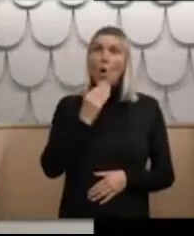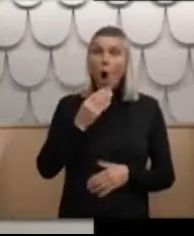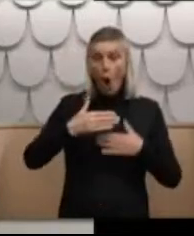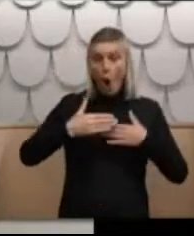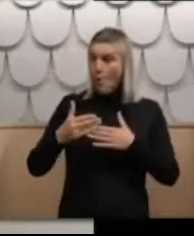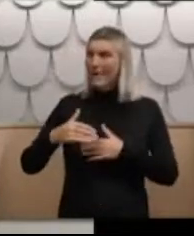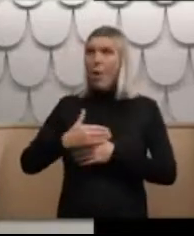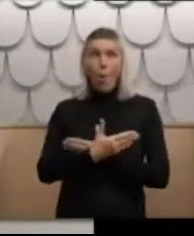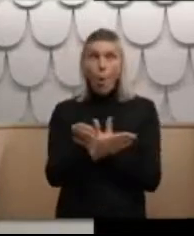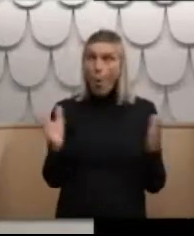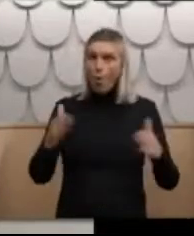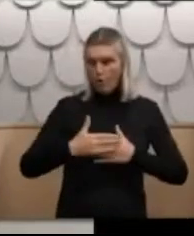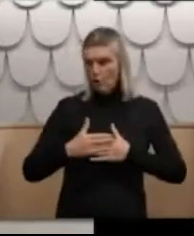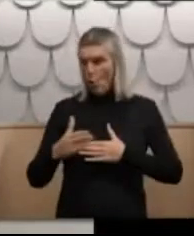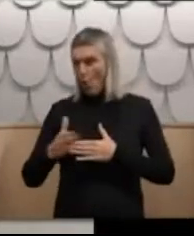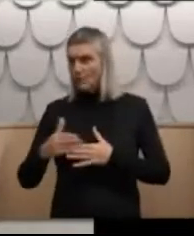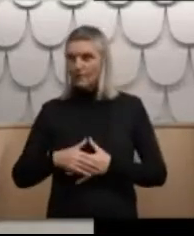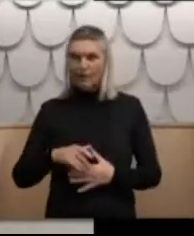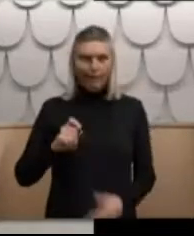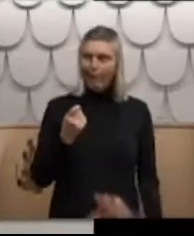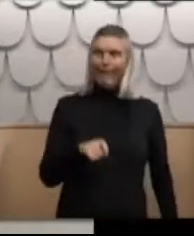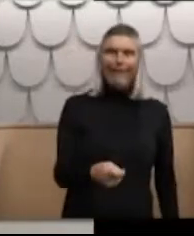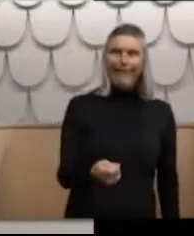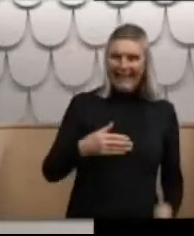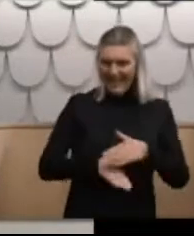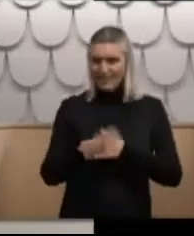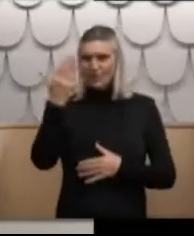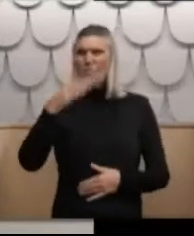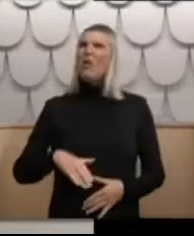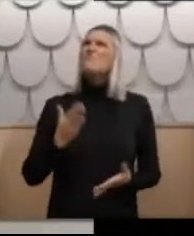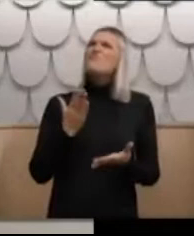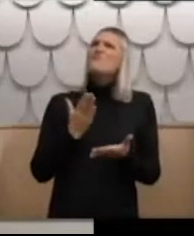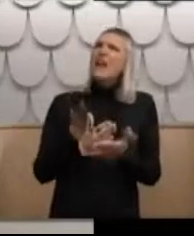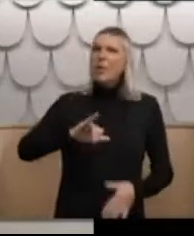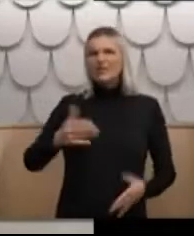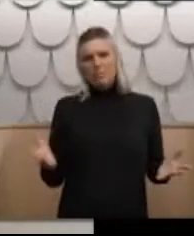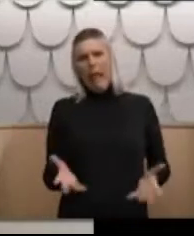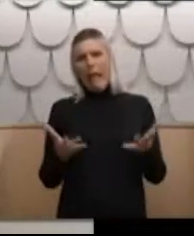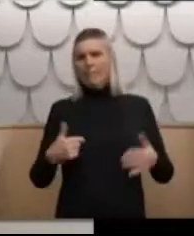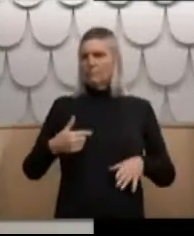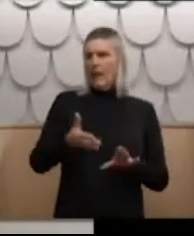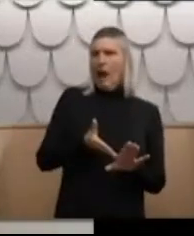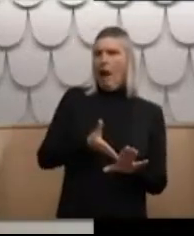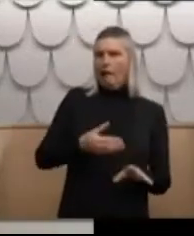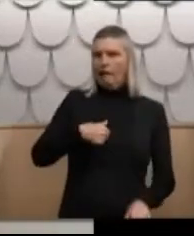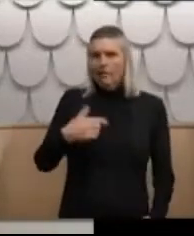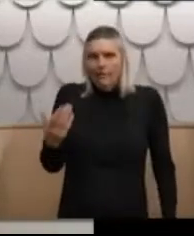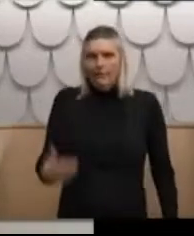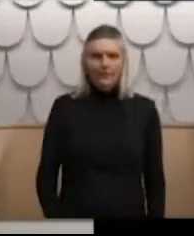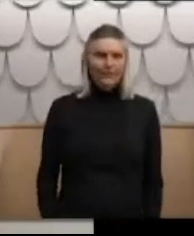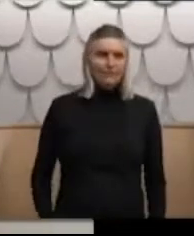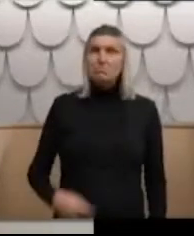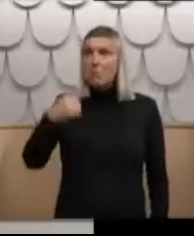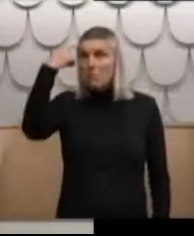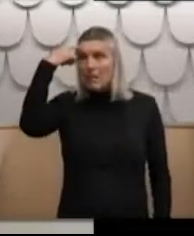all this type of behaviour was just me acting out as a young boy. I don't think I had any